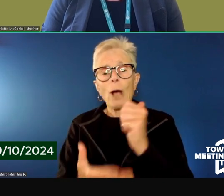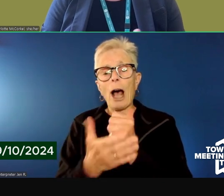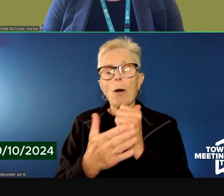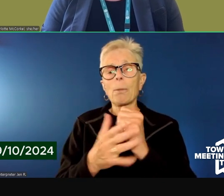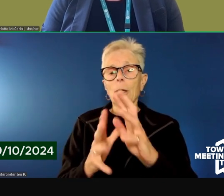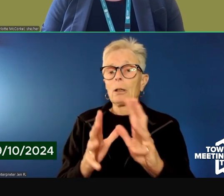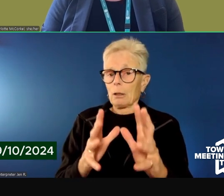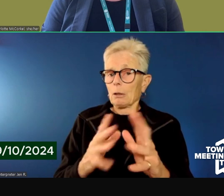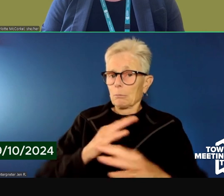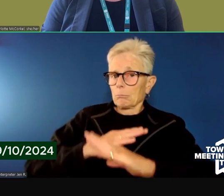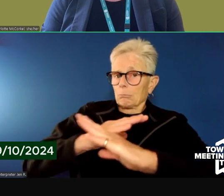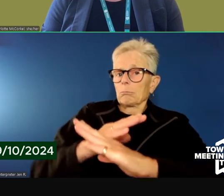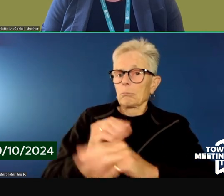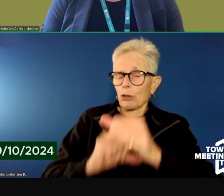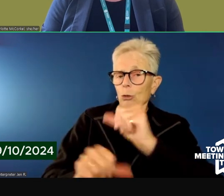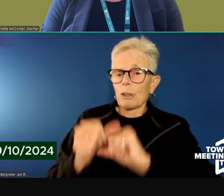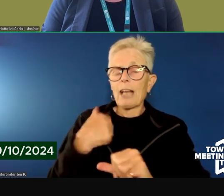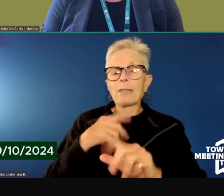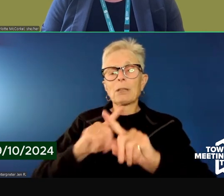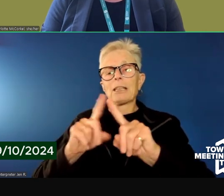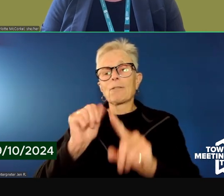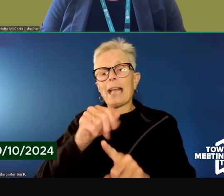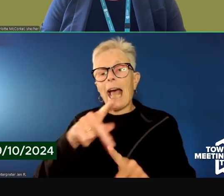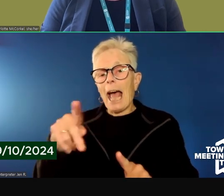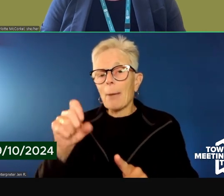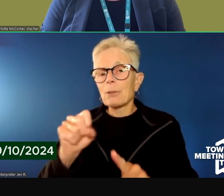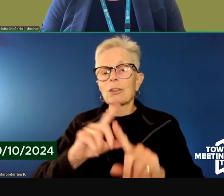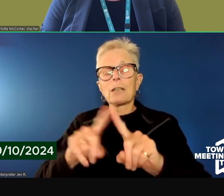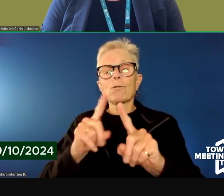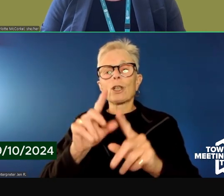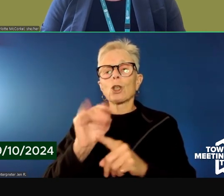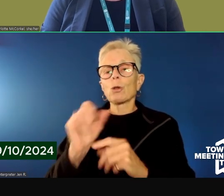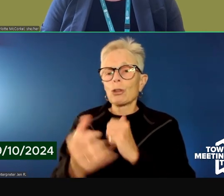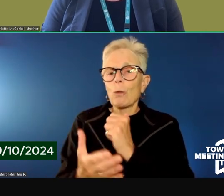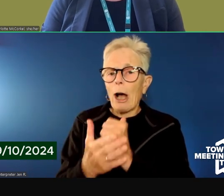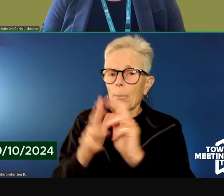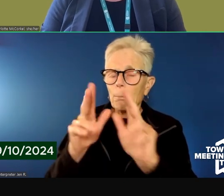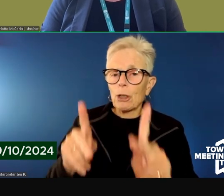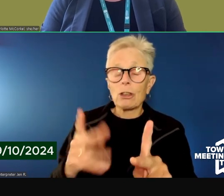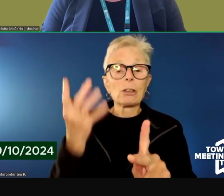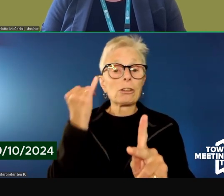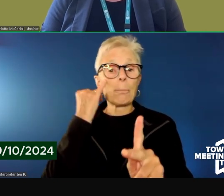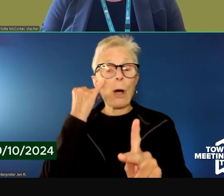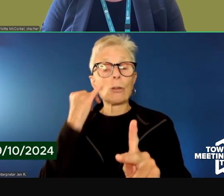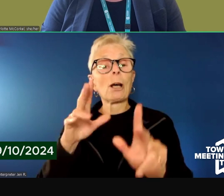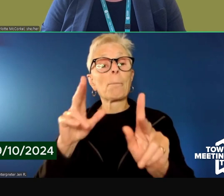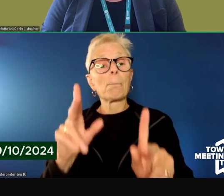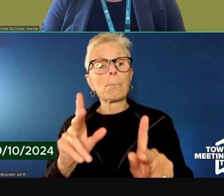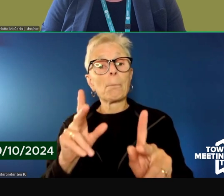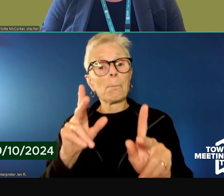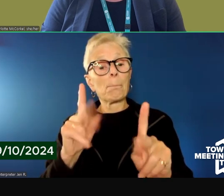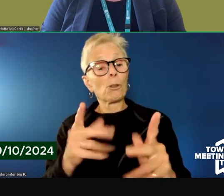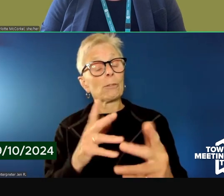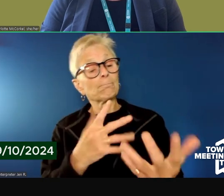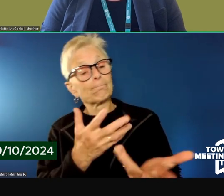apps or tools so that someone's leaving with a number of